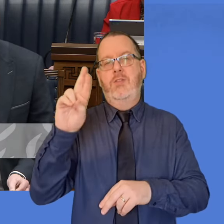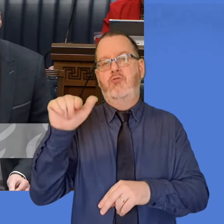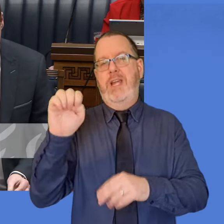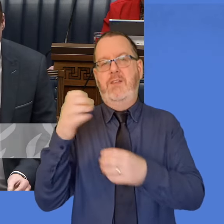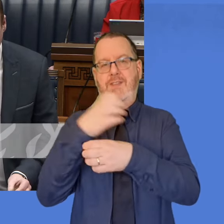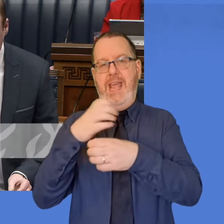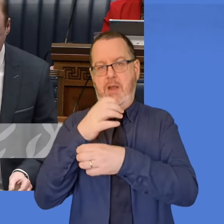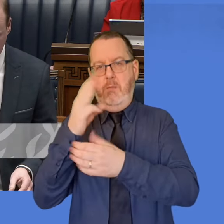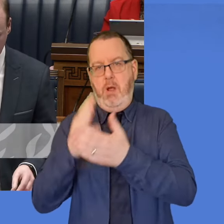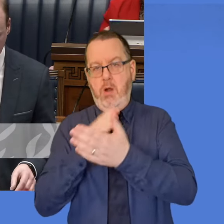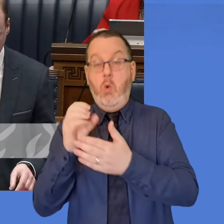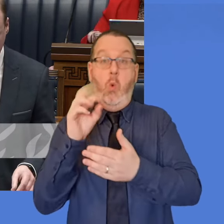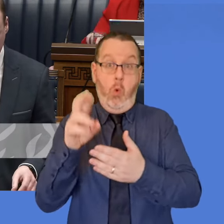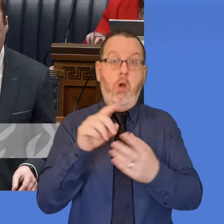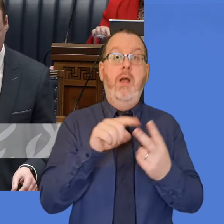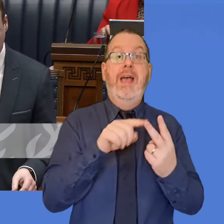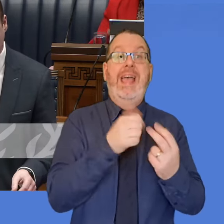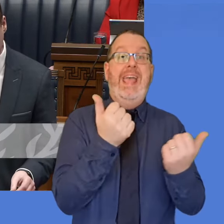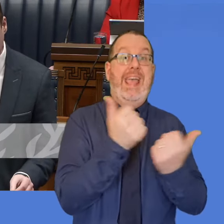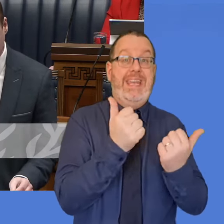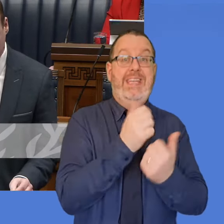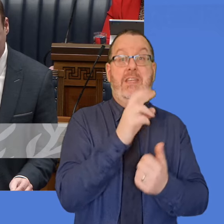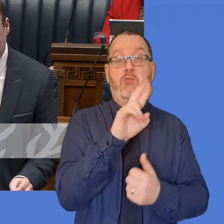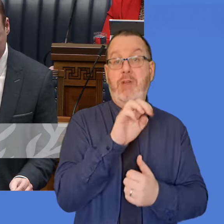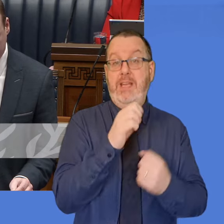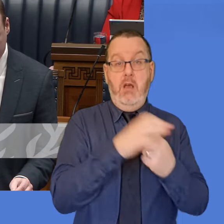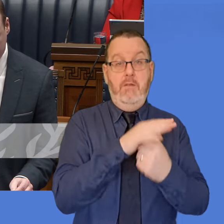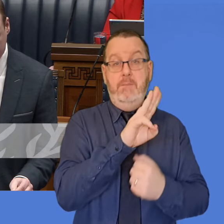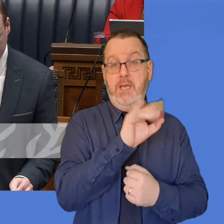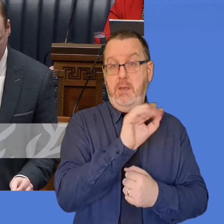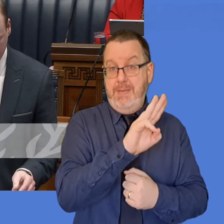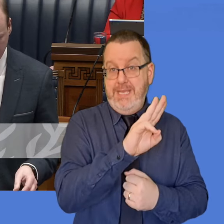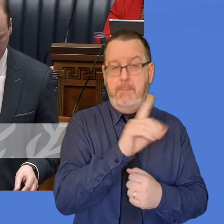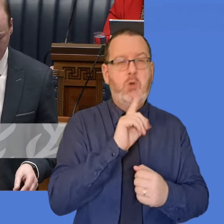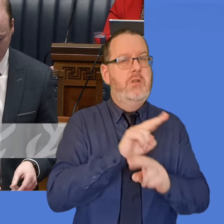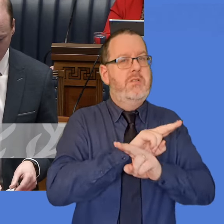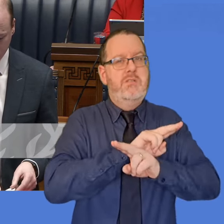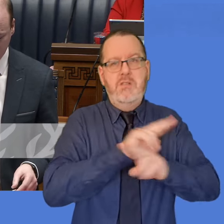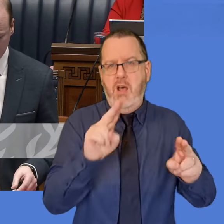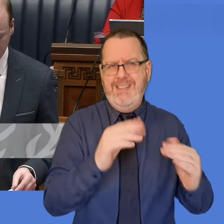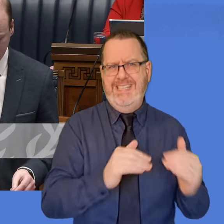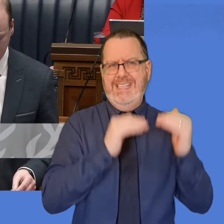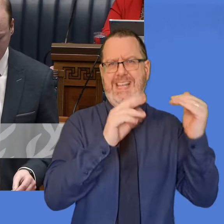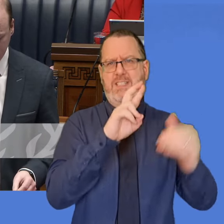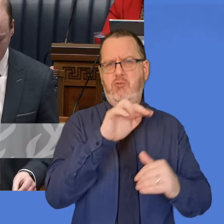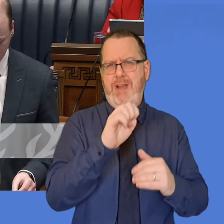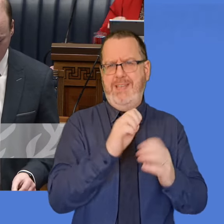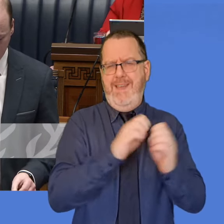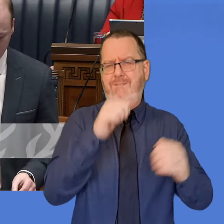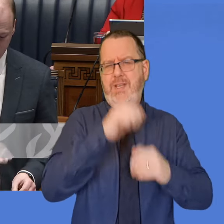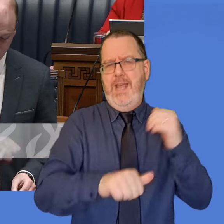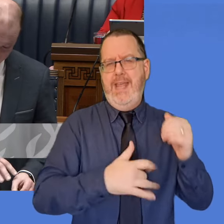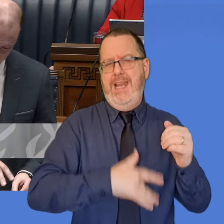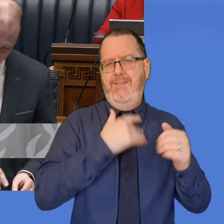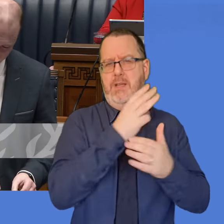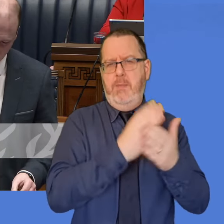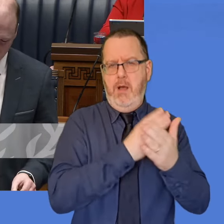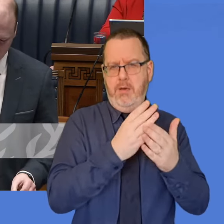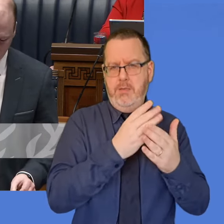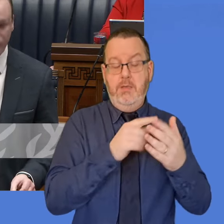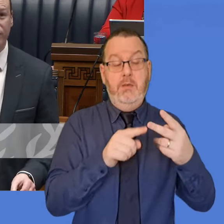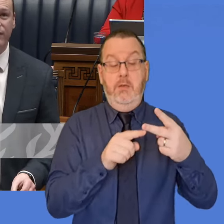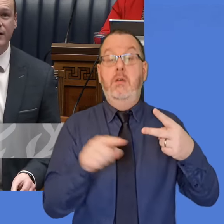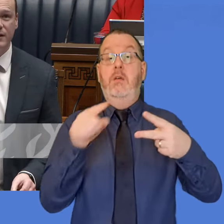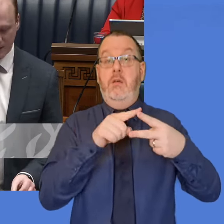receives any rate of either PIP except the enhanced rate of the daily living part. The higher rate,